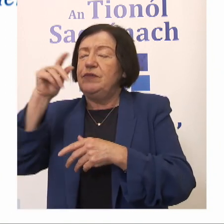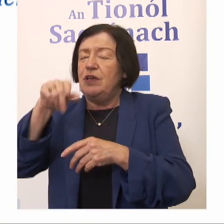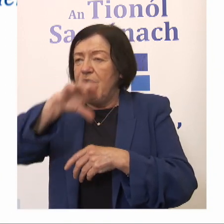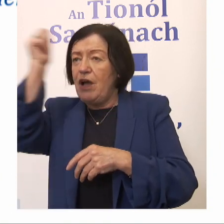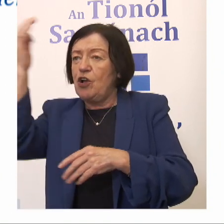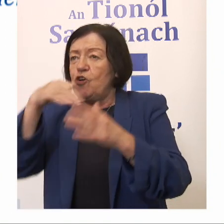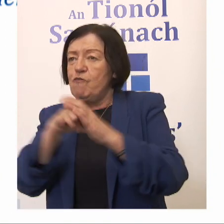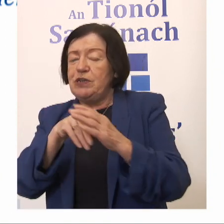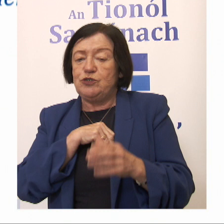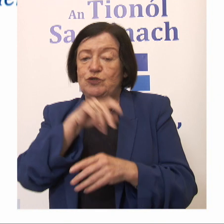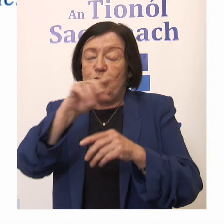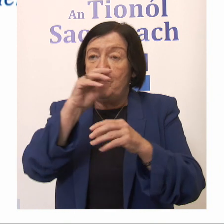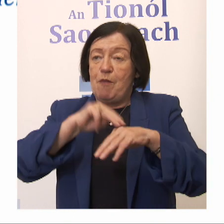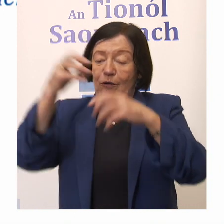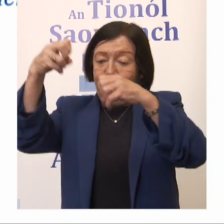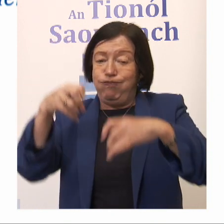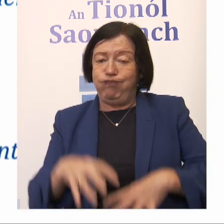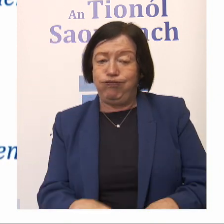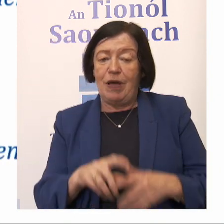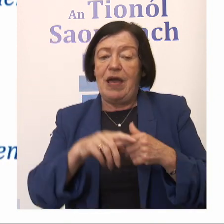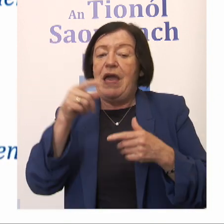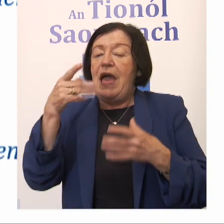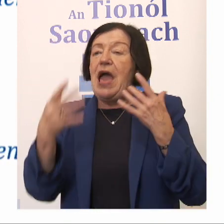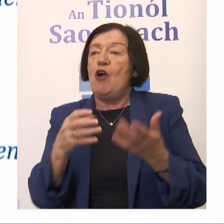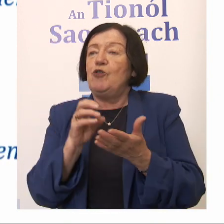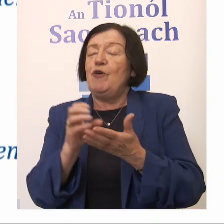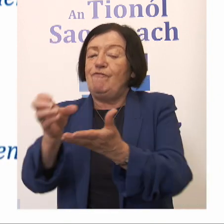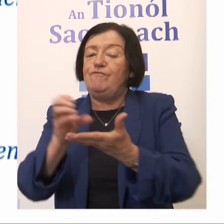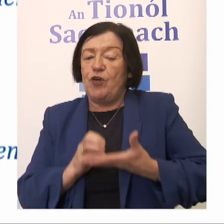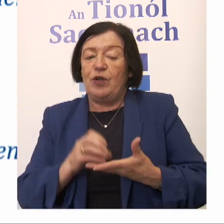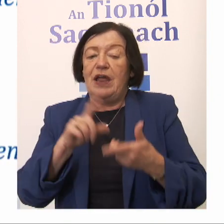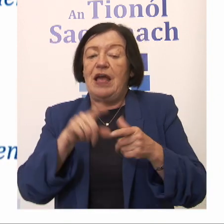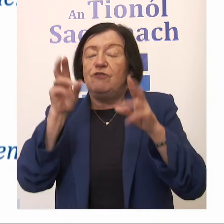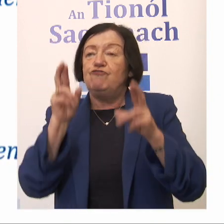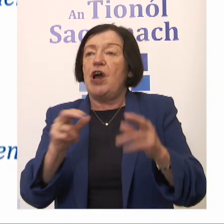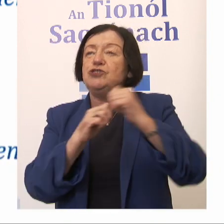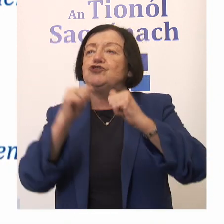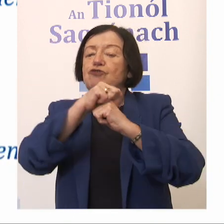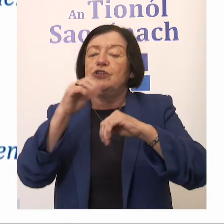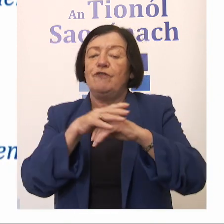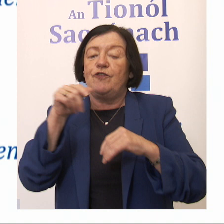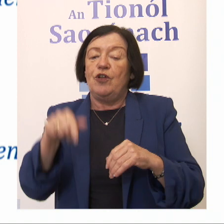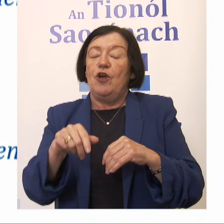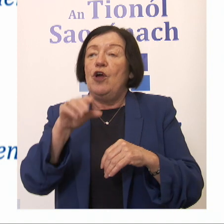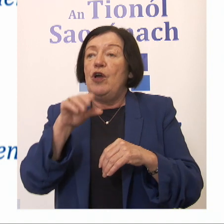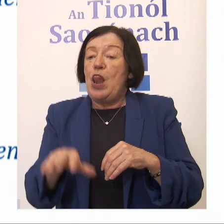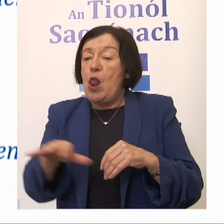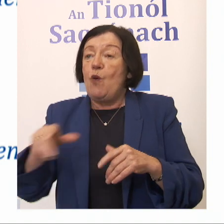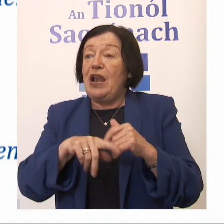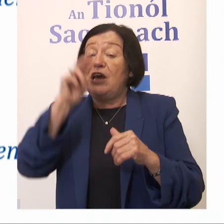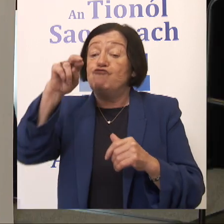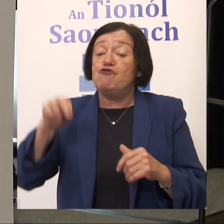local government Dublin. How could be funded? And finally, the appropriate structures for local and regional government councils and authorities.